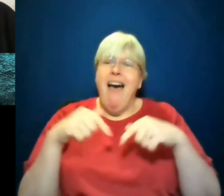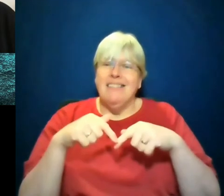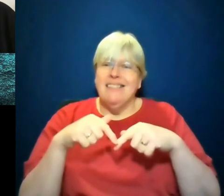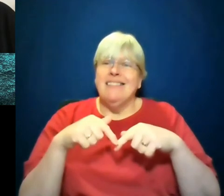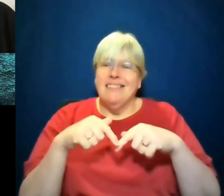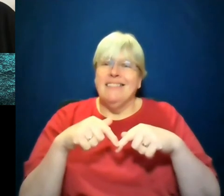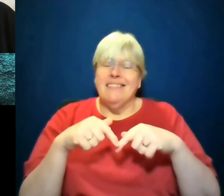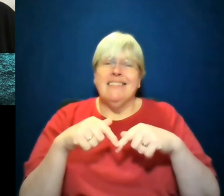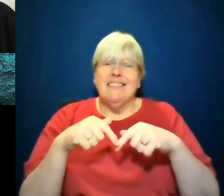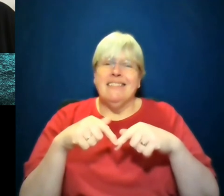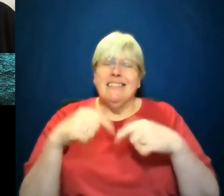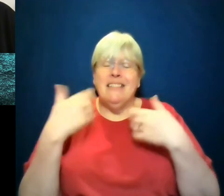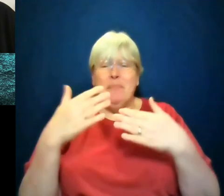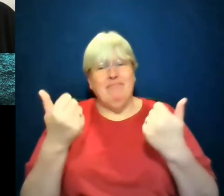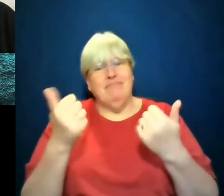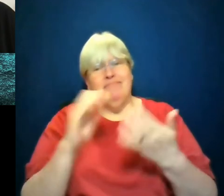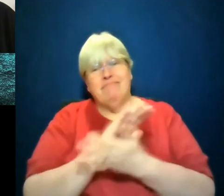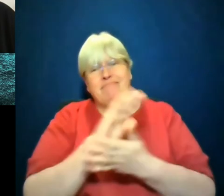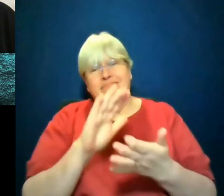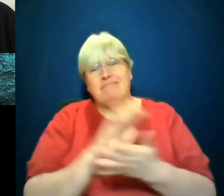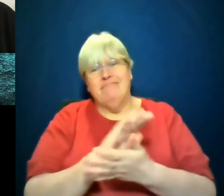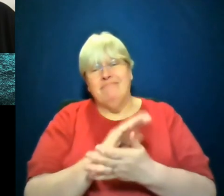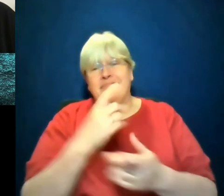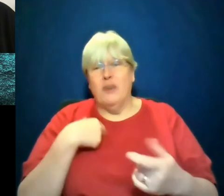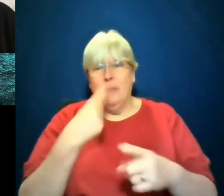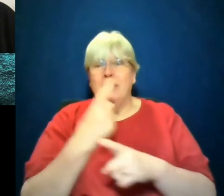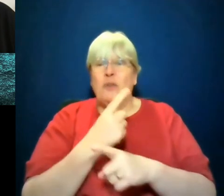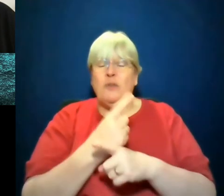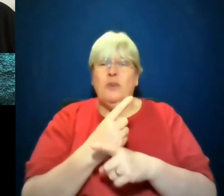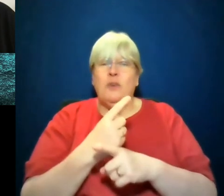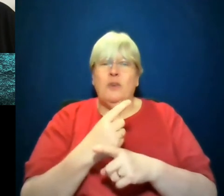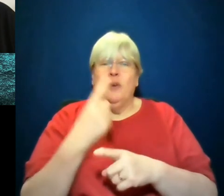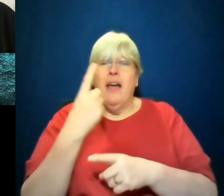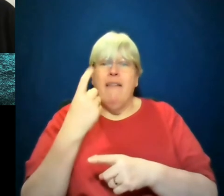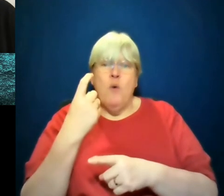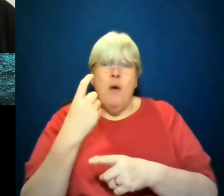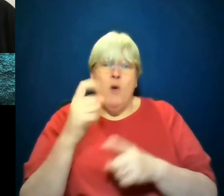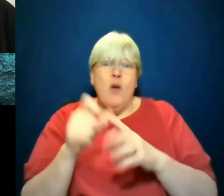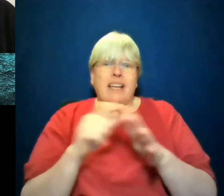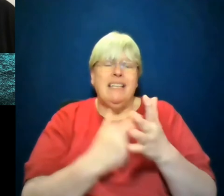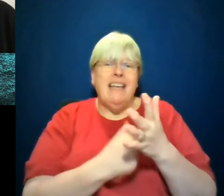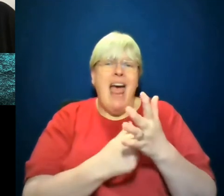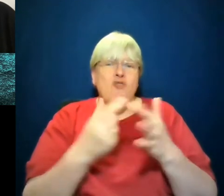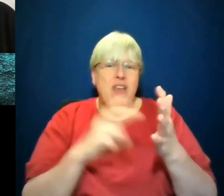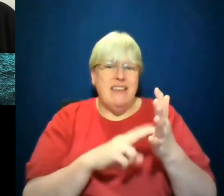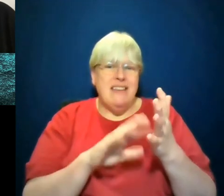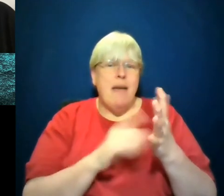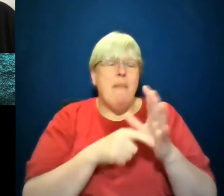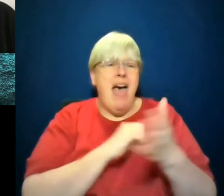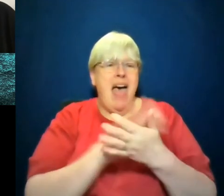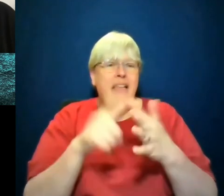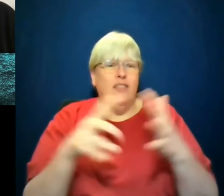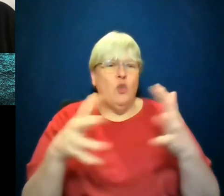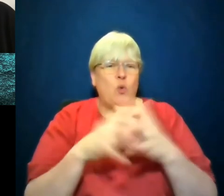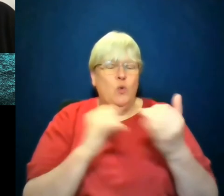It's been a huge pleasure and privilege to talk to you. Now, we know there's one more Darren Matthews. I'm not going to ask you to say what's